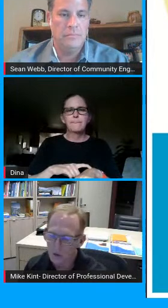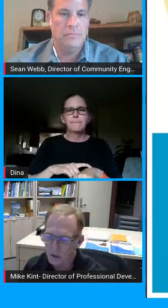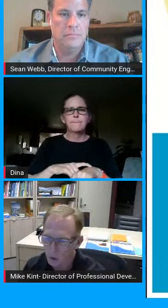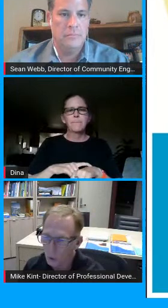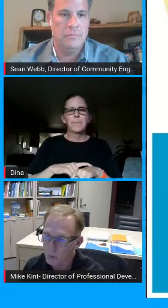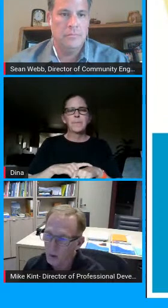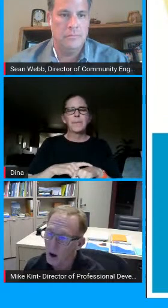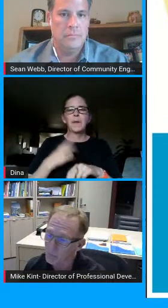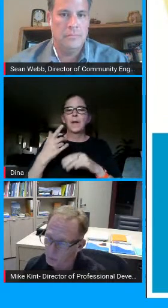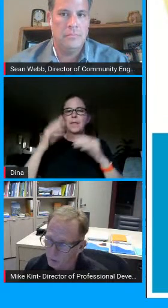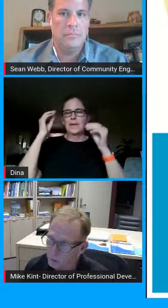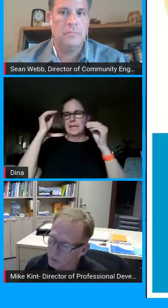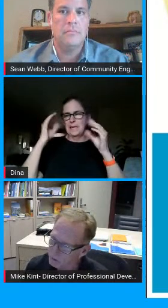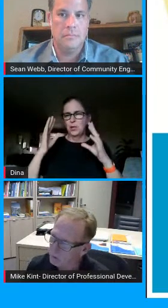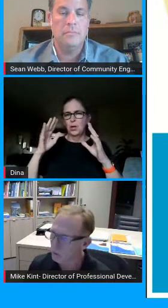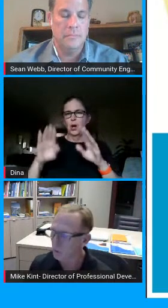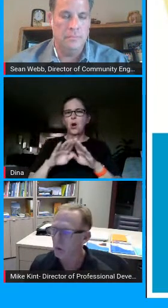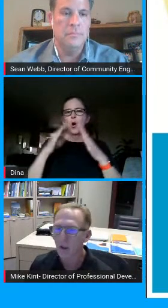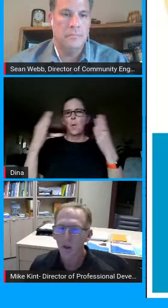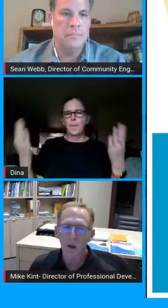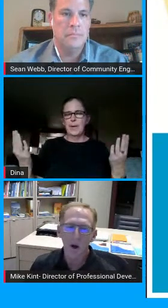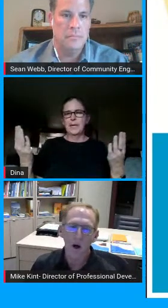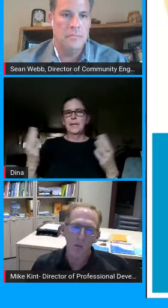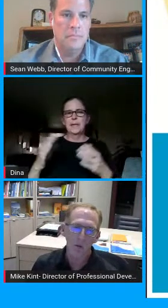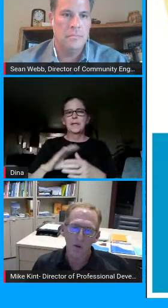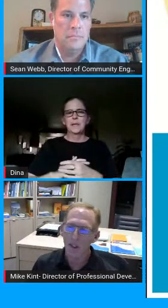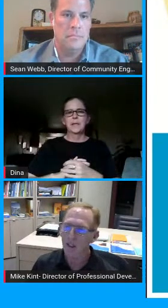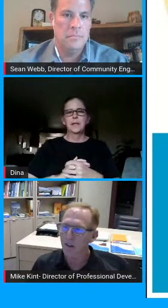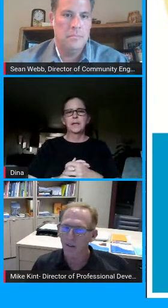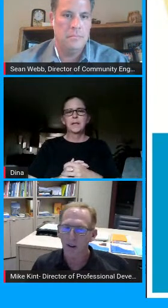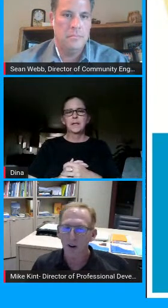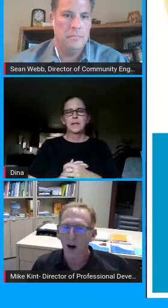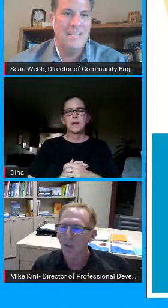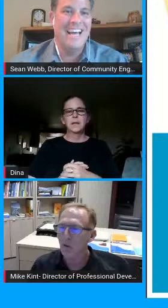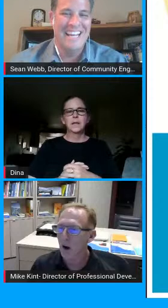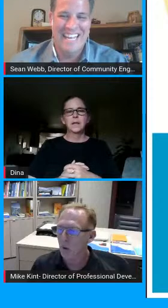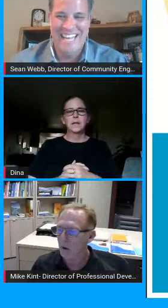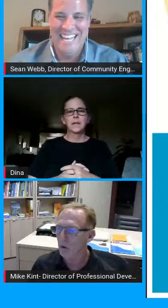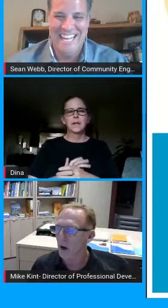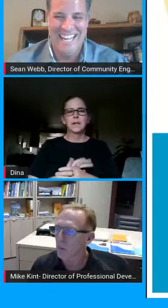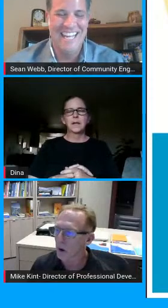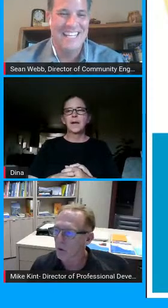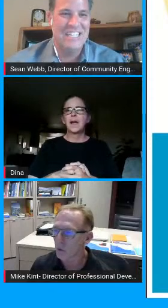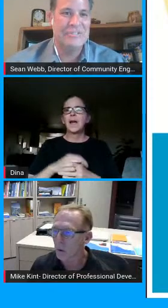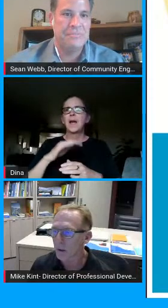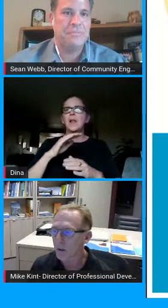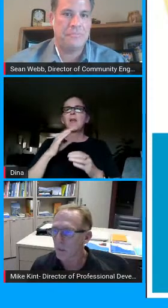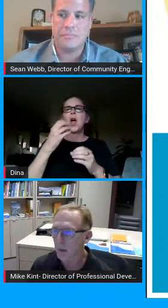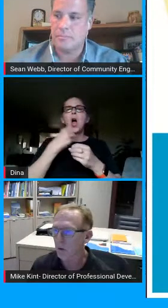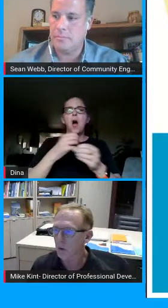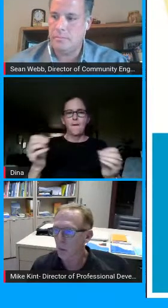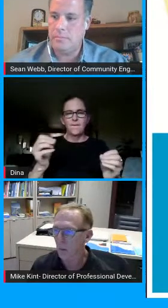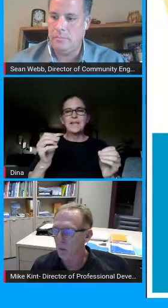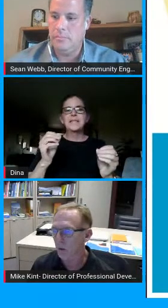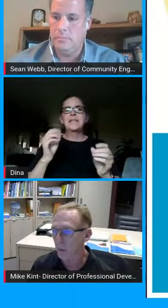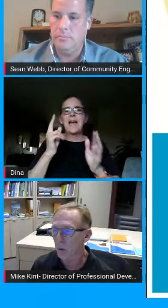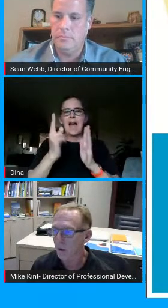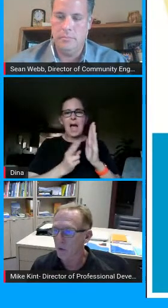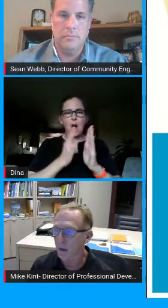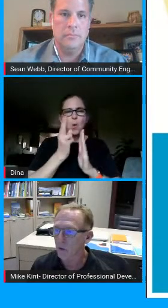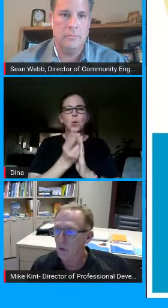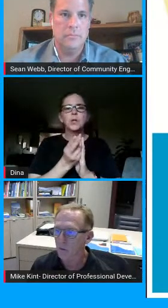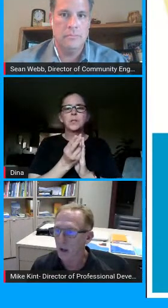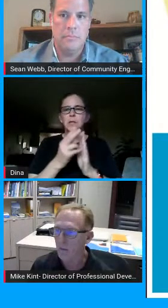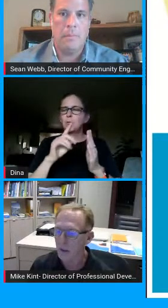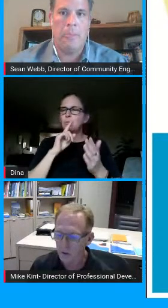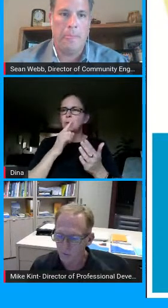or the teachers have opened the office hours thank you there's the word um it's getting late right office hours um is really the is the per is the